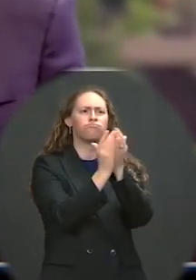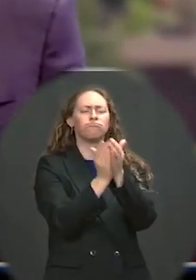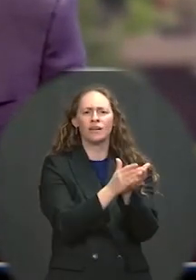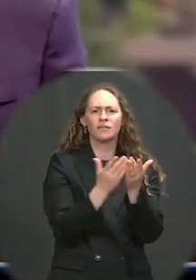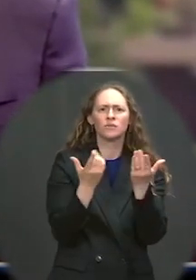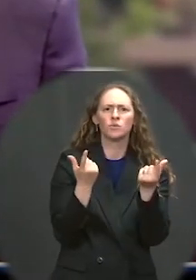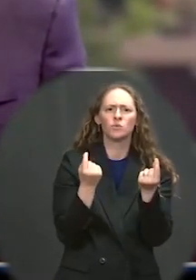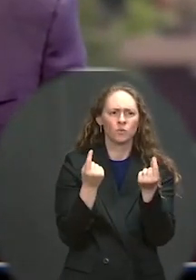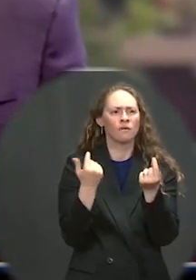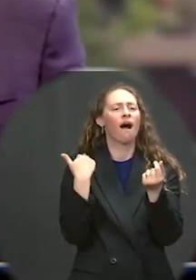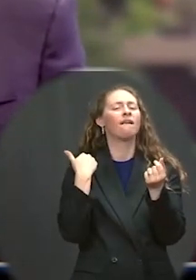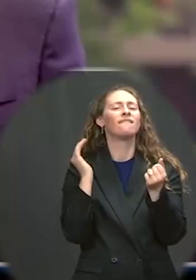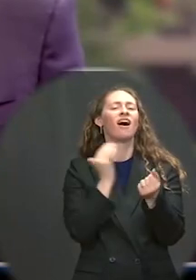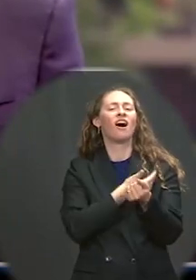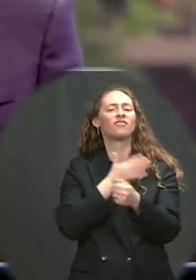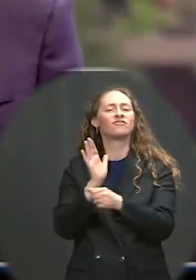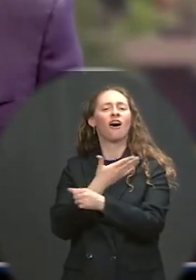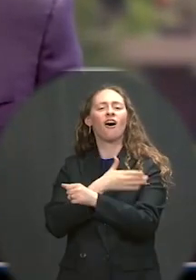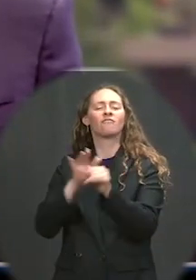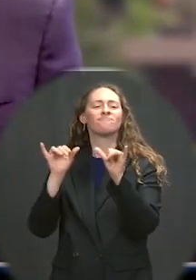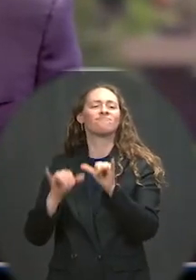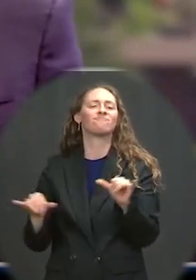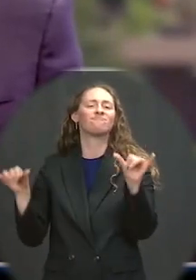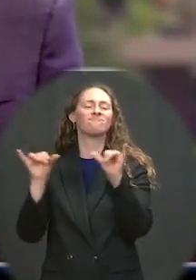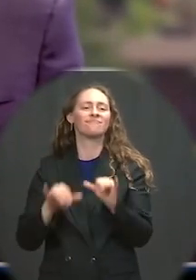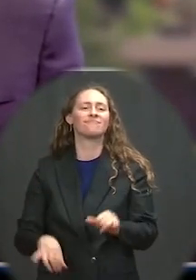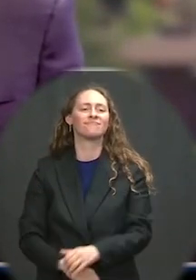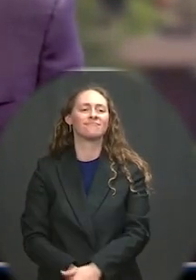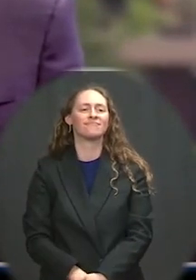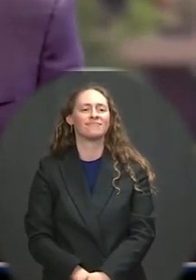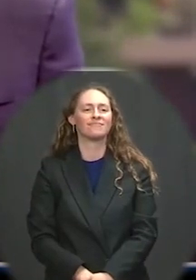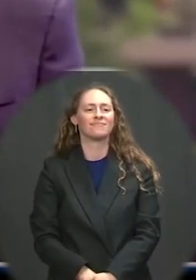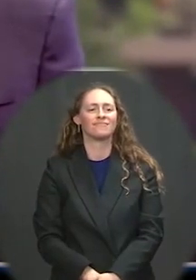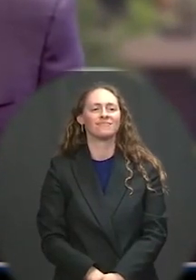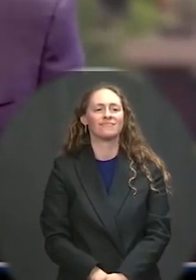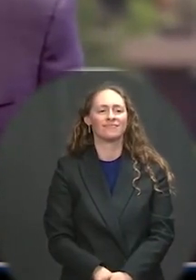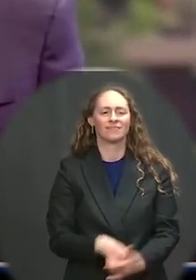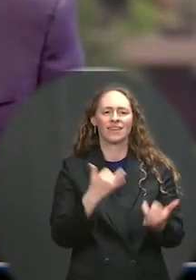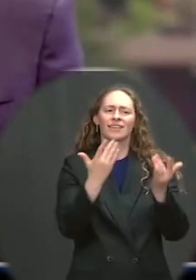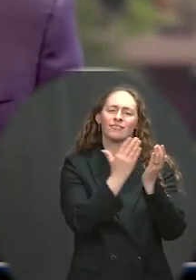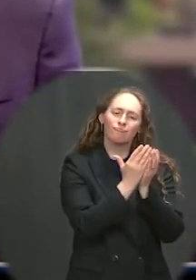sea. Through surf and storm, howling gale,